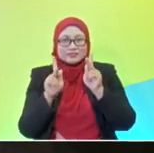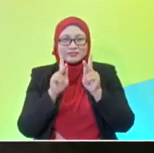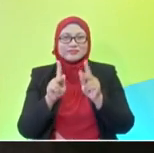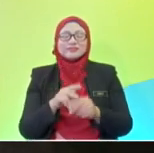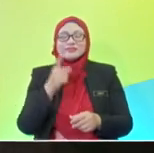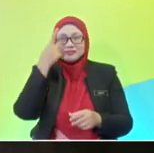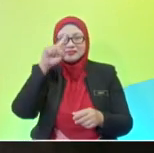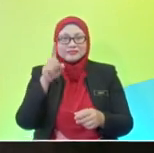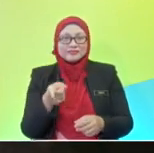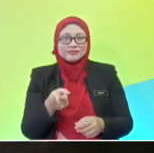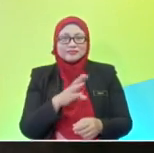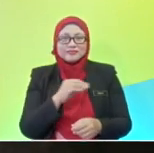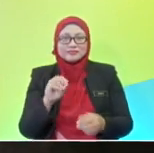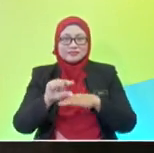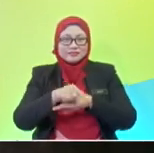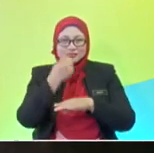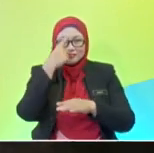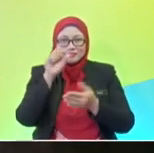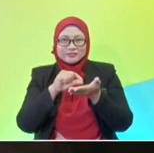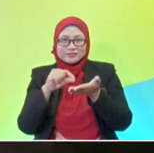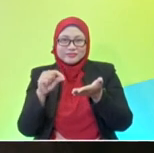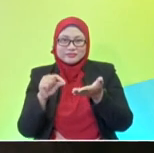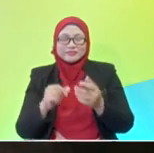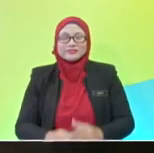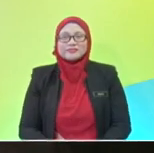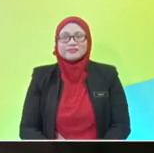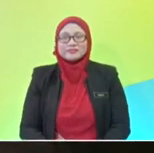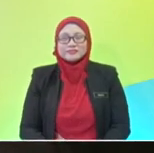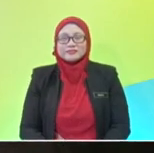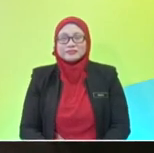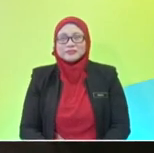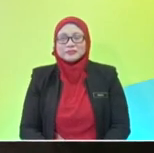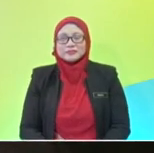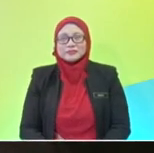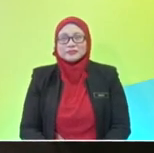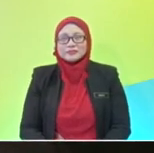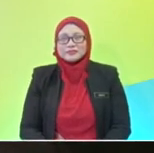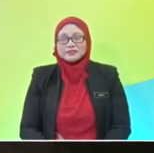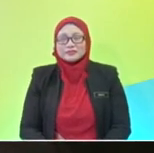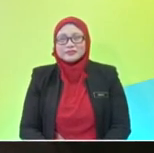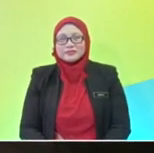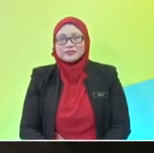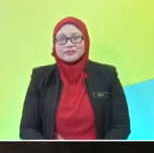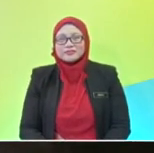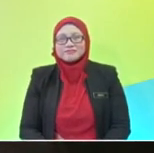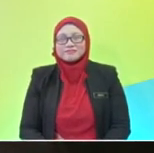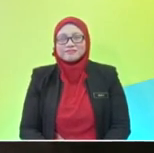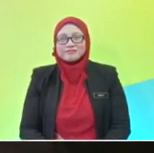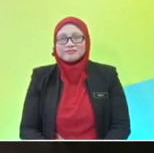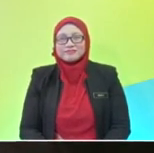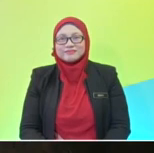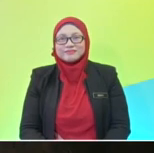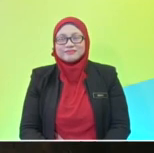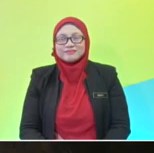use it for their lyrics. Shafiqah, shall we start off with you? Yes, of course! Oh, you want me to pick first? not? why not? we?